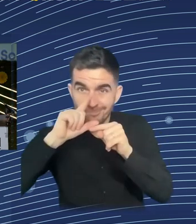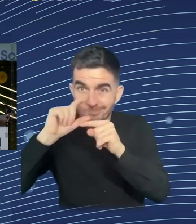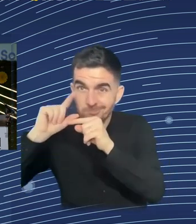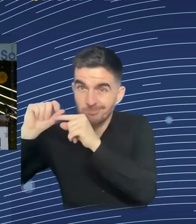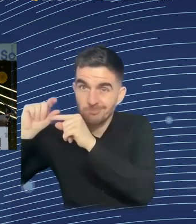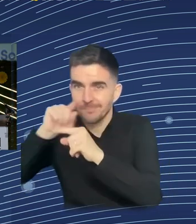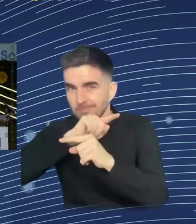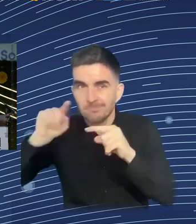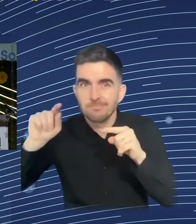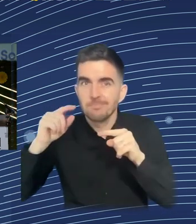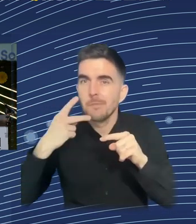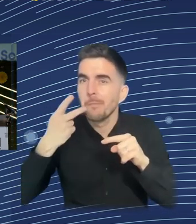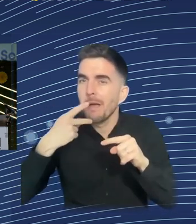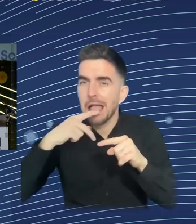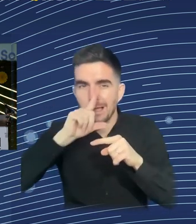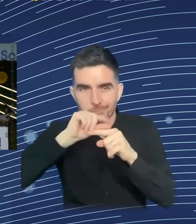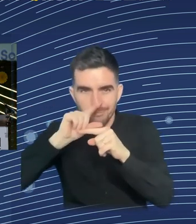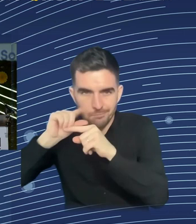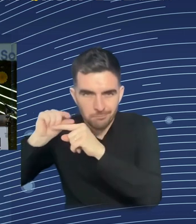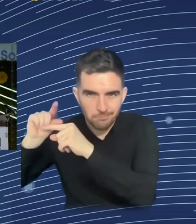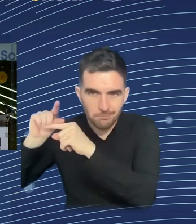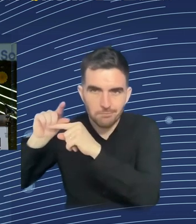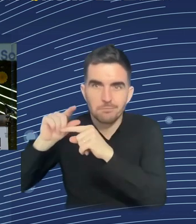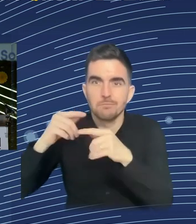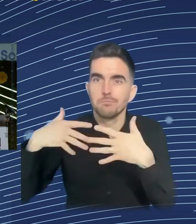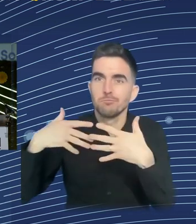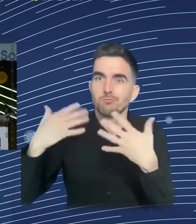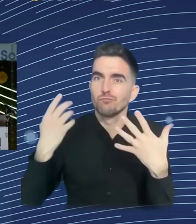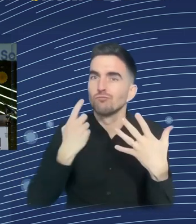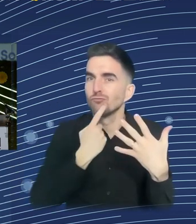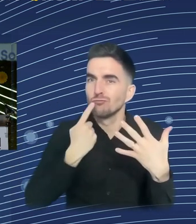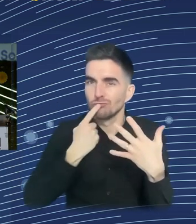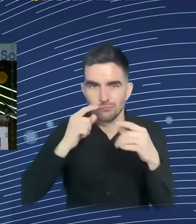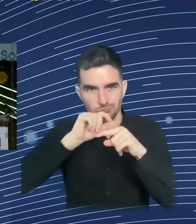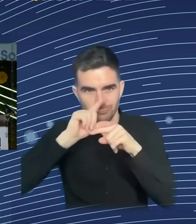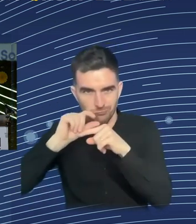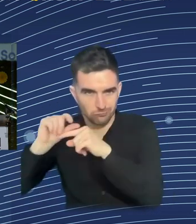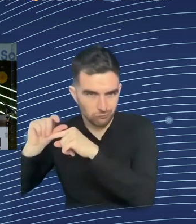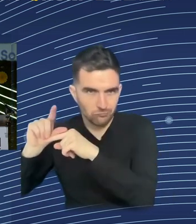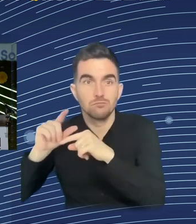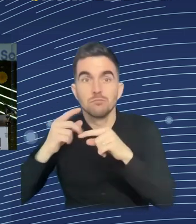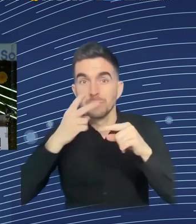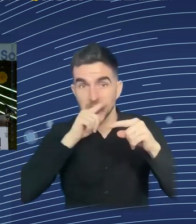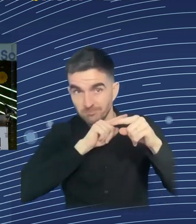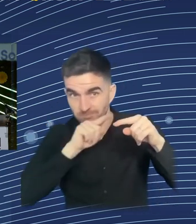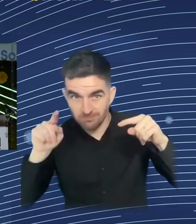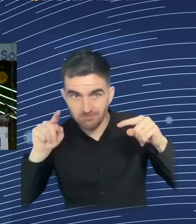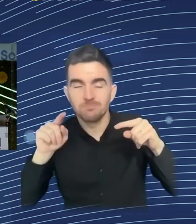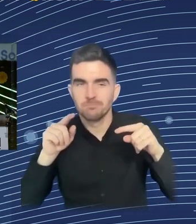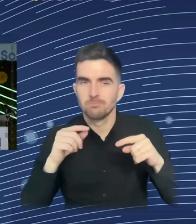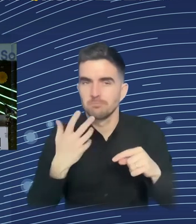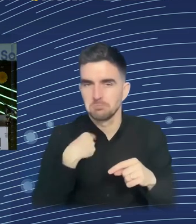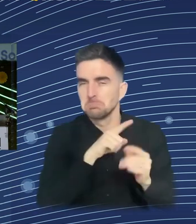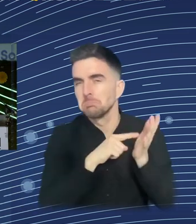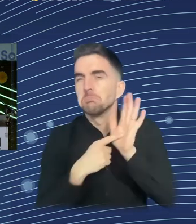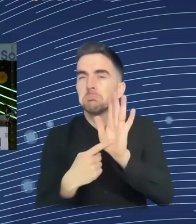that took four countries because they are representative of what I want to say. That's Britain, France, Japan, and Germany. Japan and